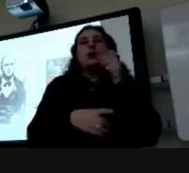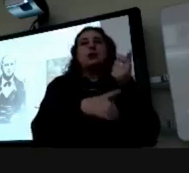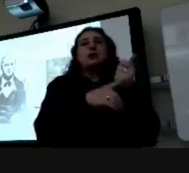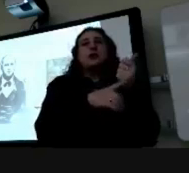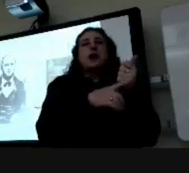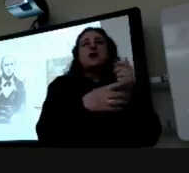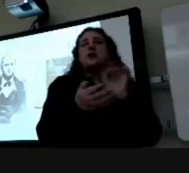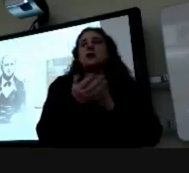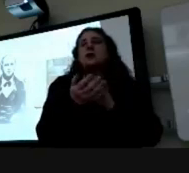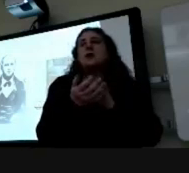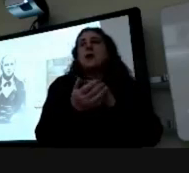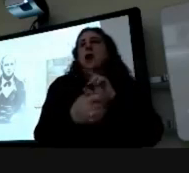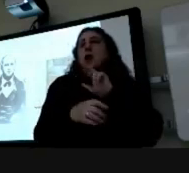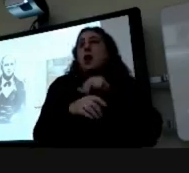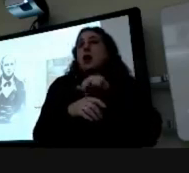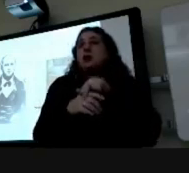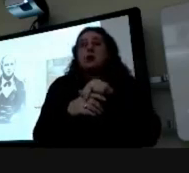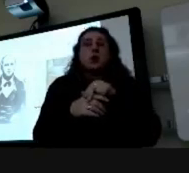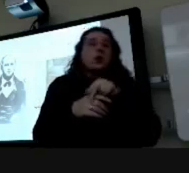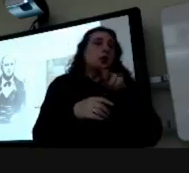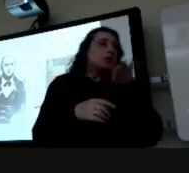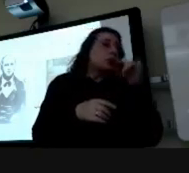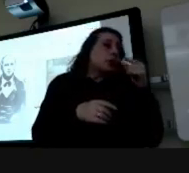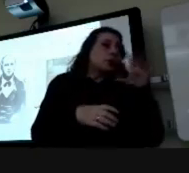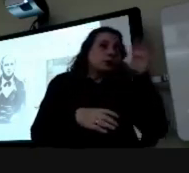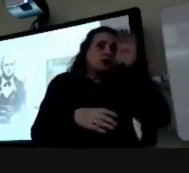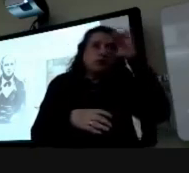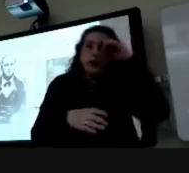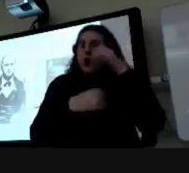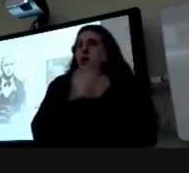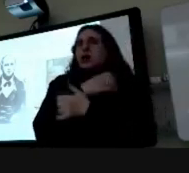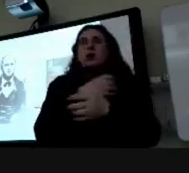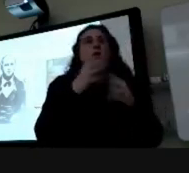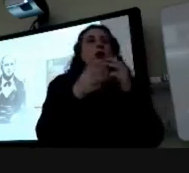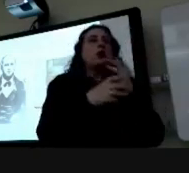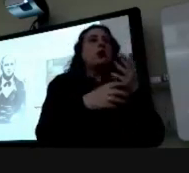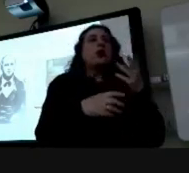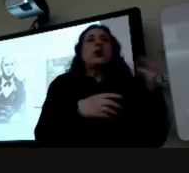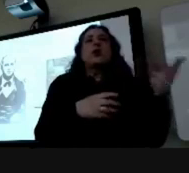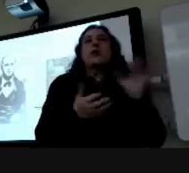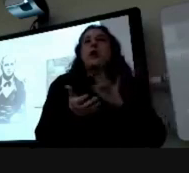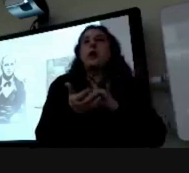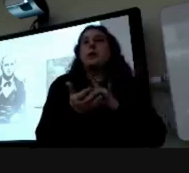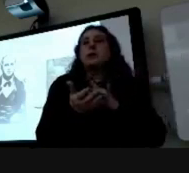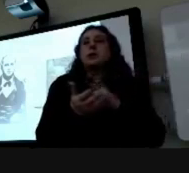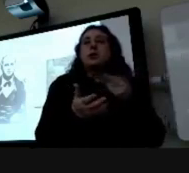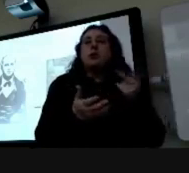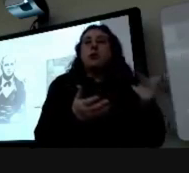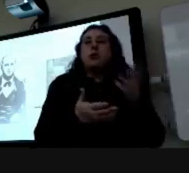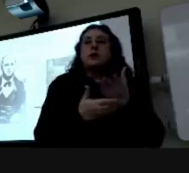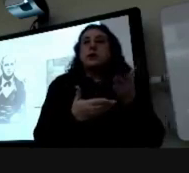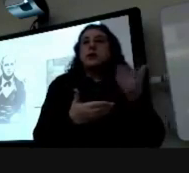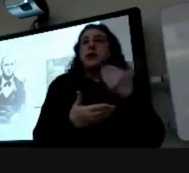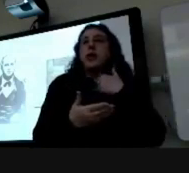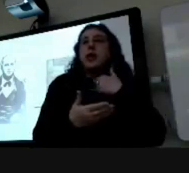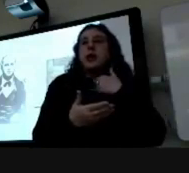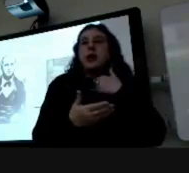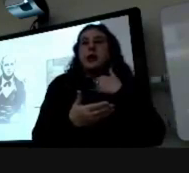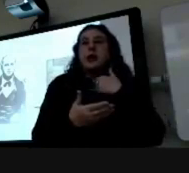where natural springs were sought out all over the country in the world for their restorative medicinal properties and some of these had